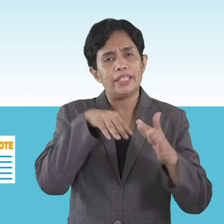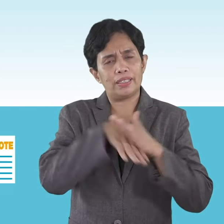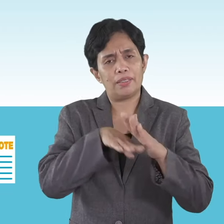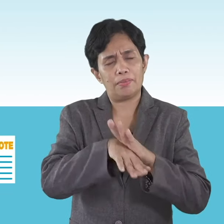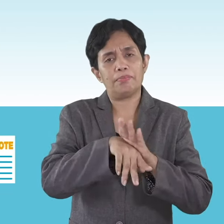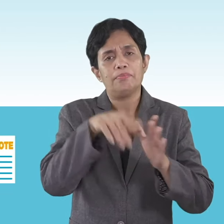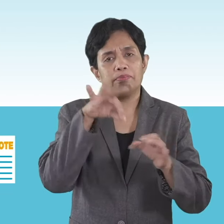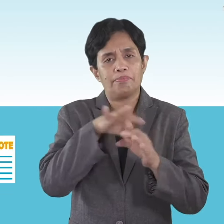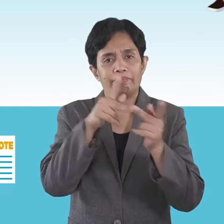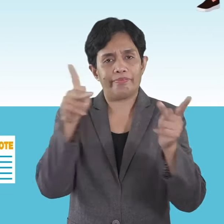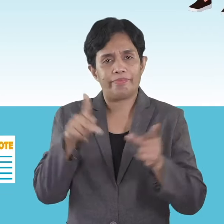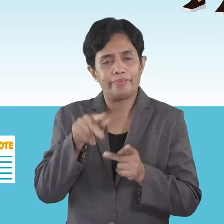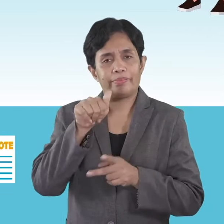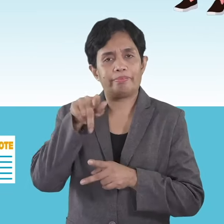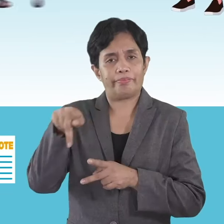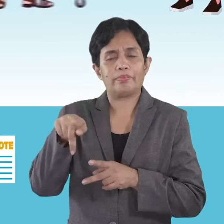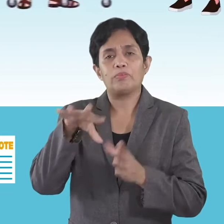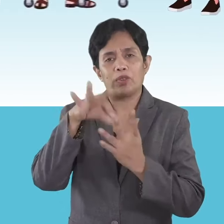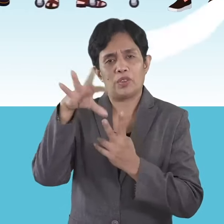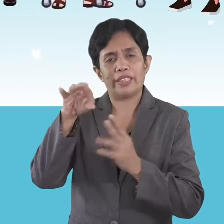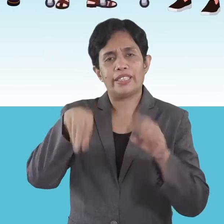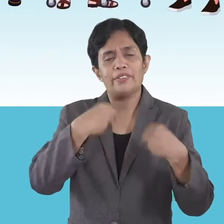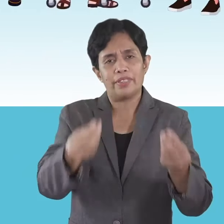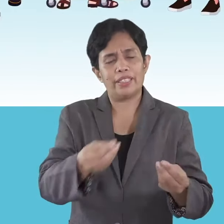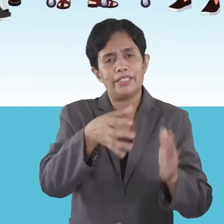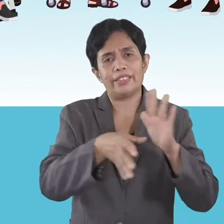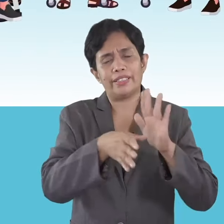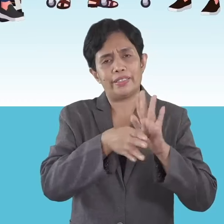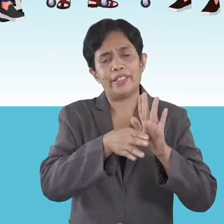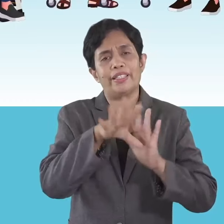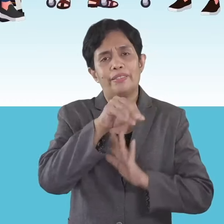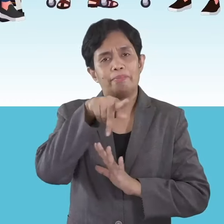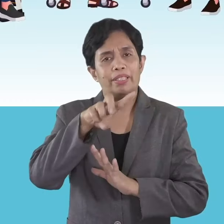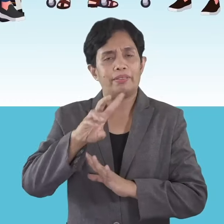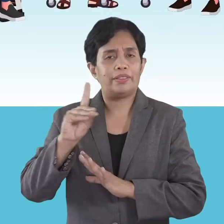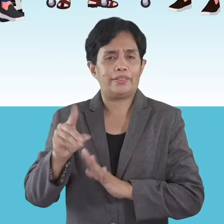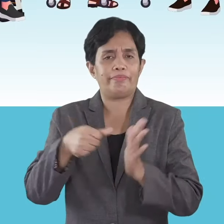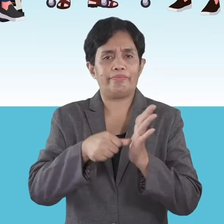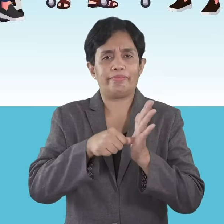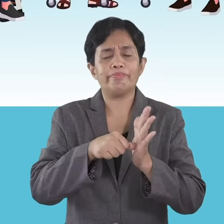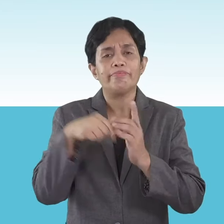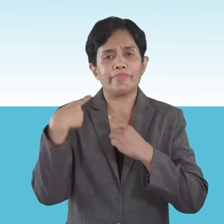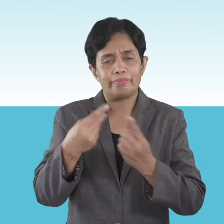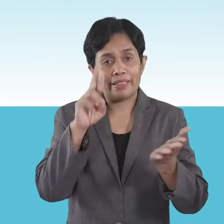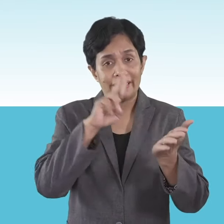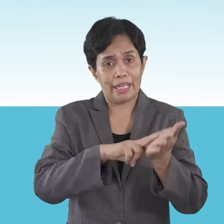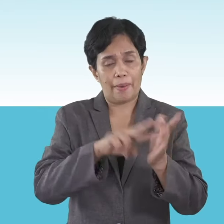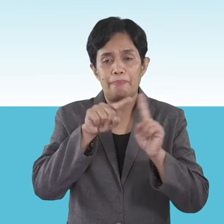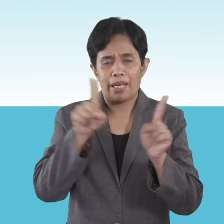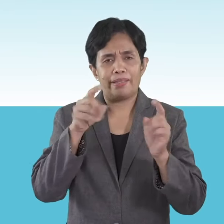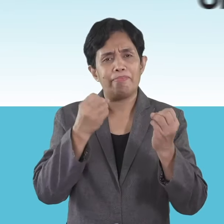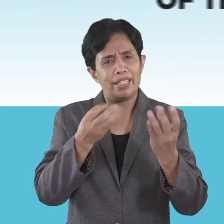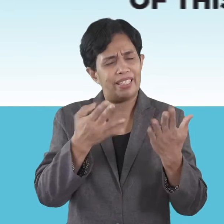places, or APPs, is an option given to all senior and PWD voters during registration. However,